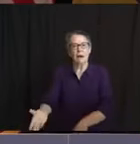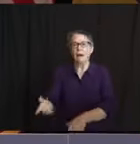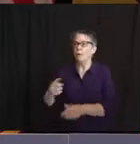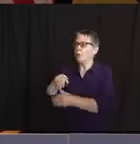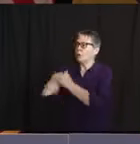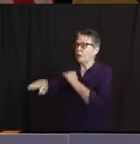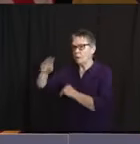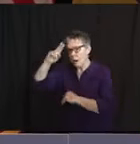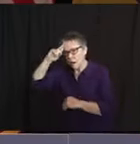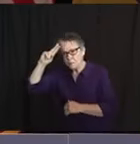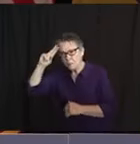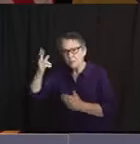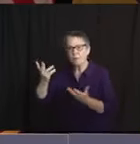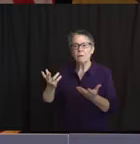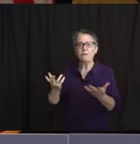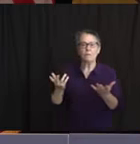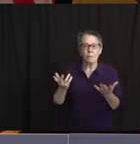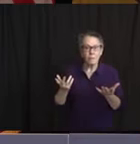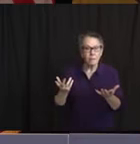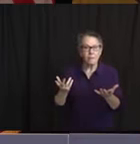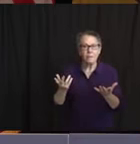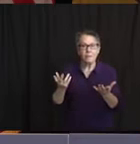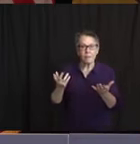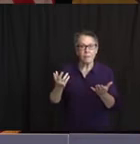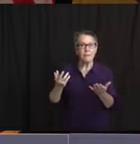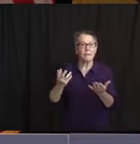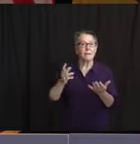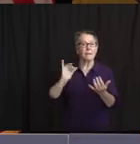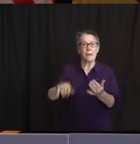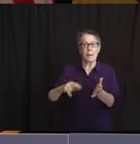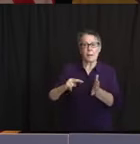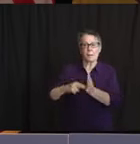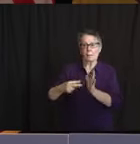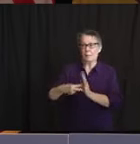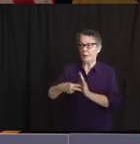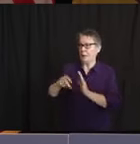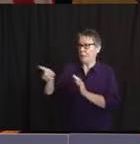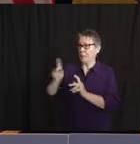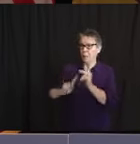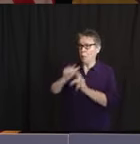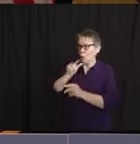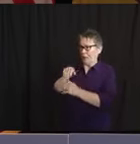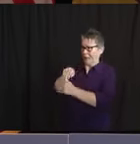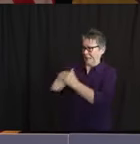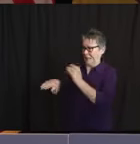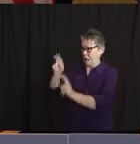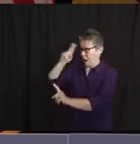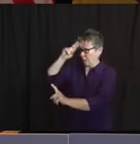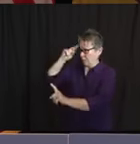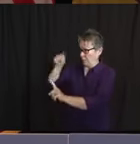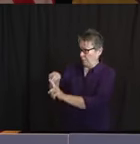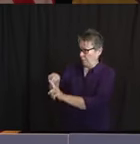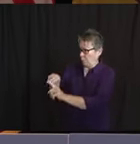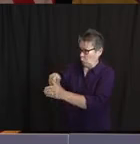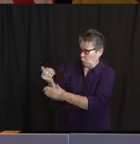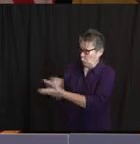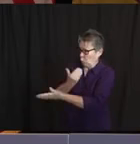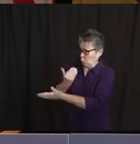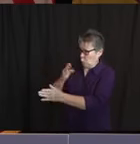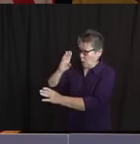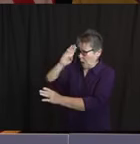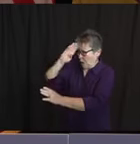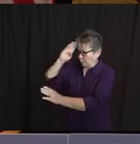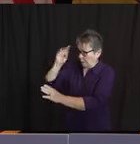just talk to the evidence of ongoing spread in our communities.